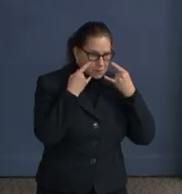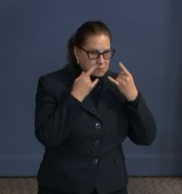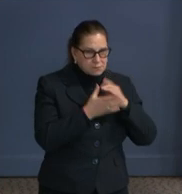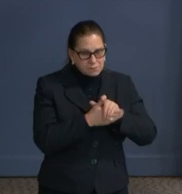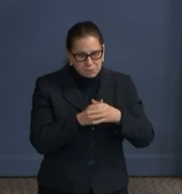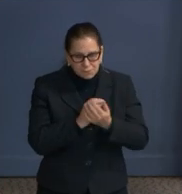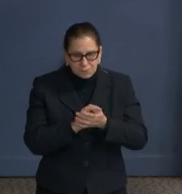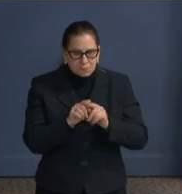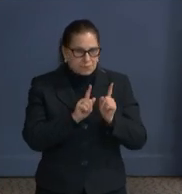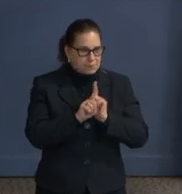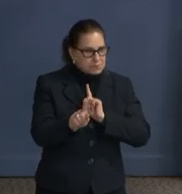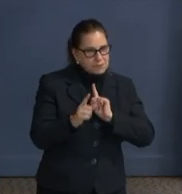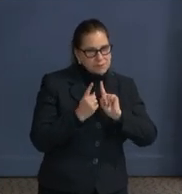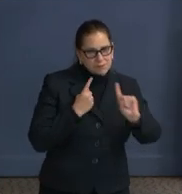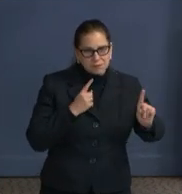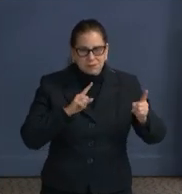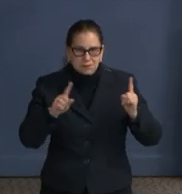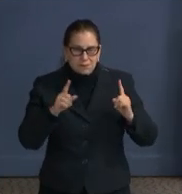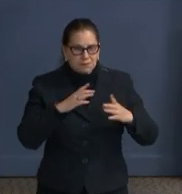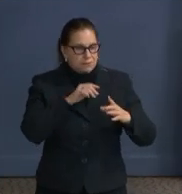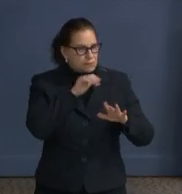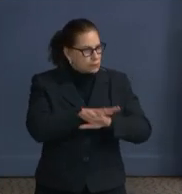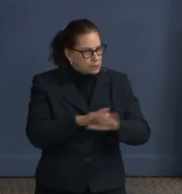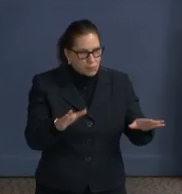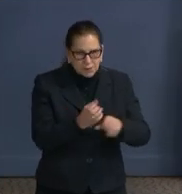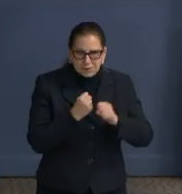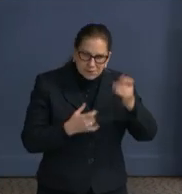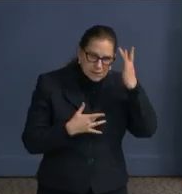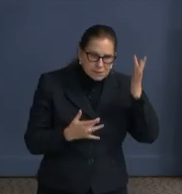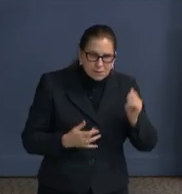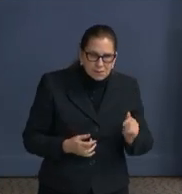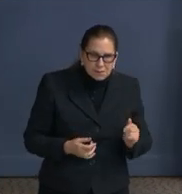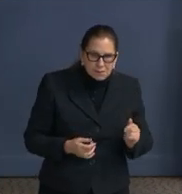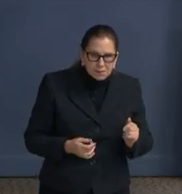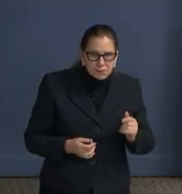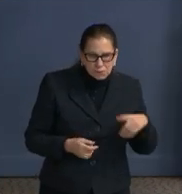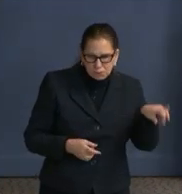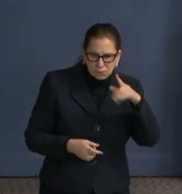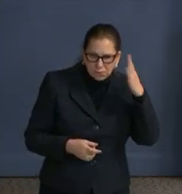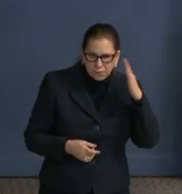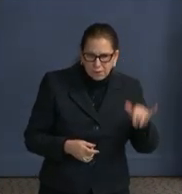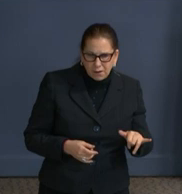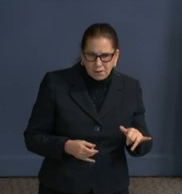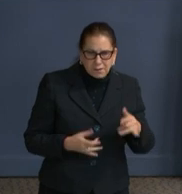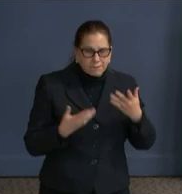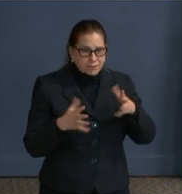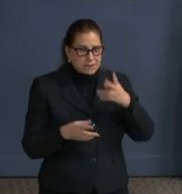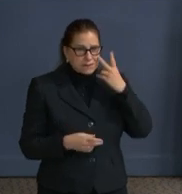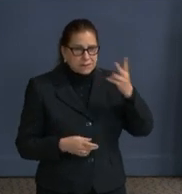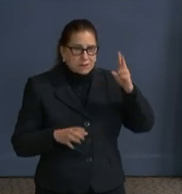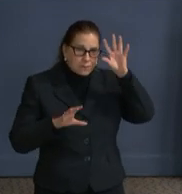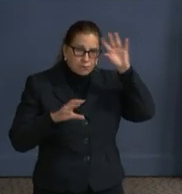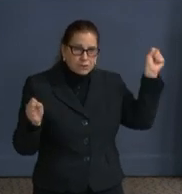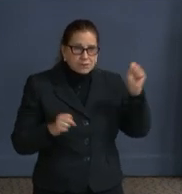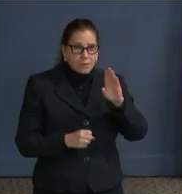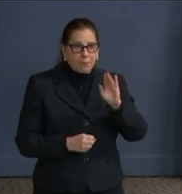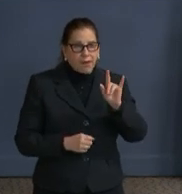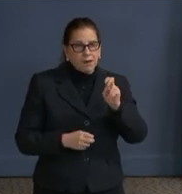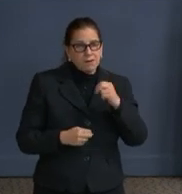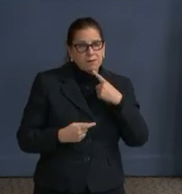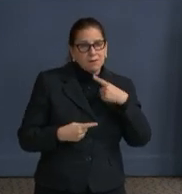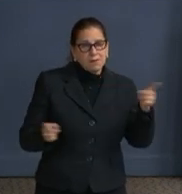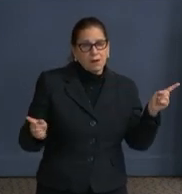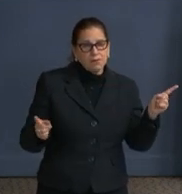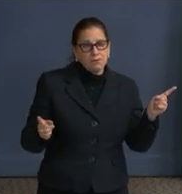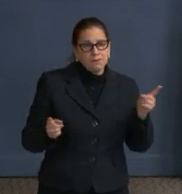home if you feel sick. And I think everyone heard President Biden's announcement in the last days.